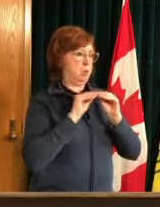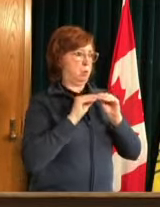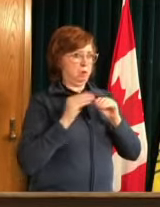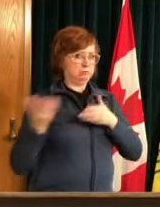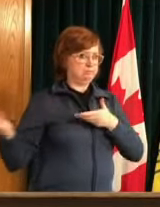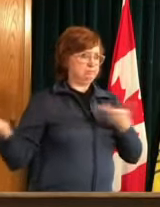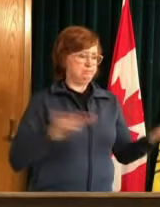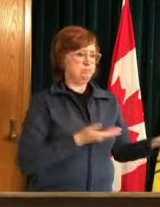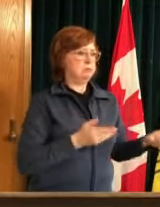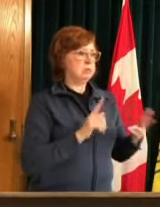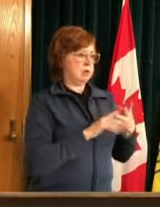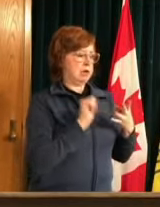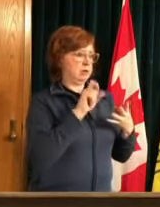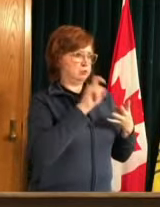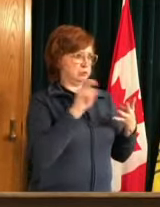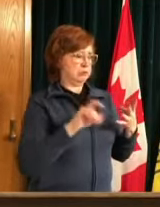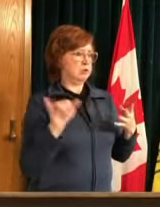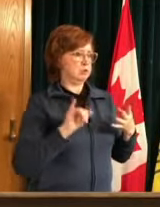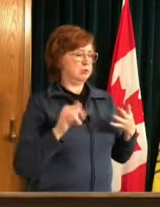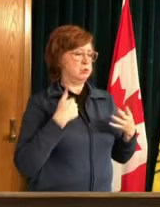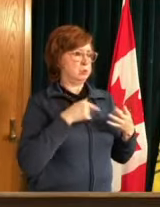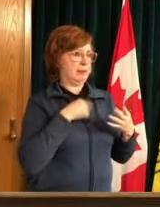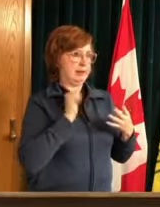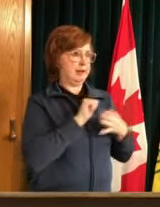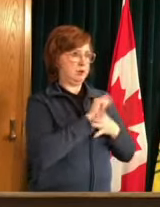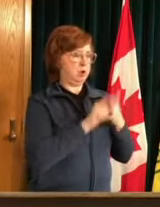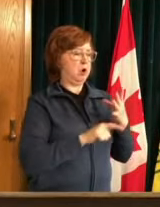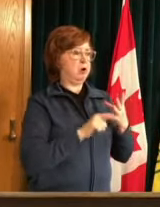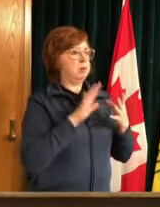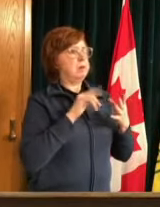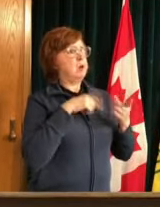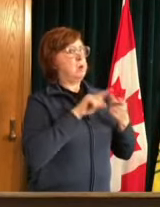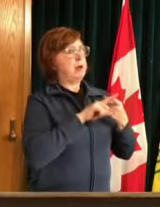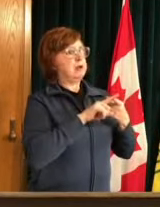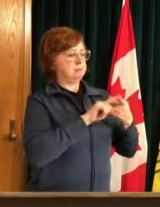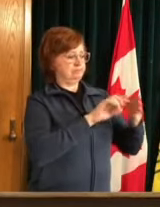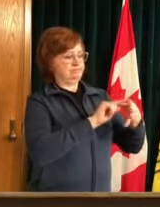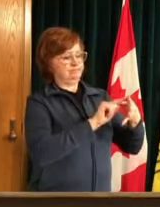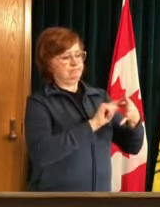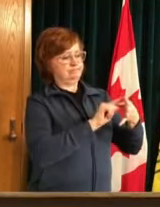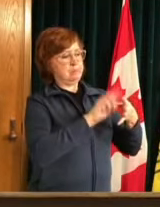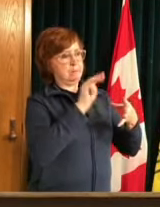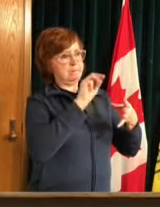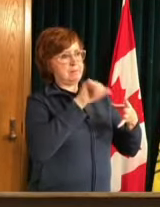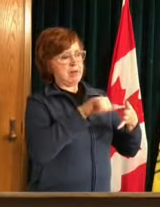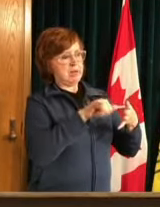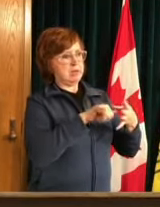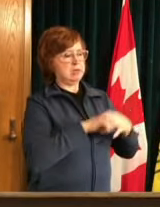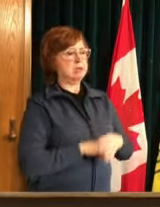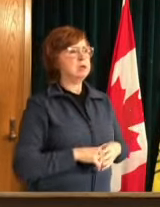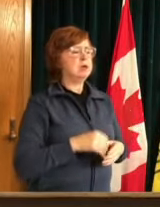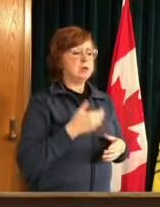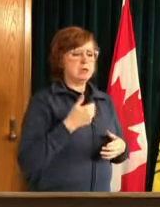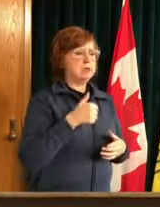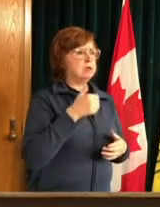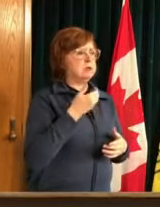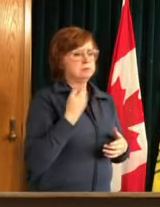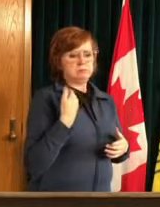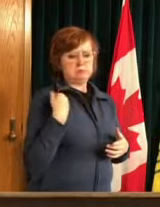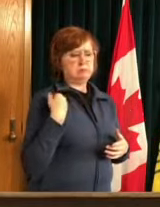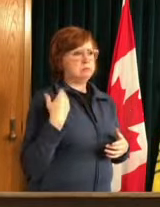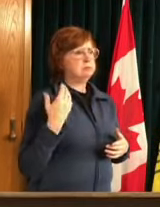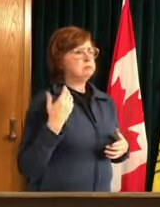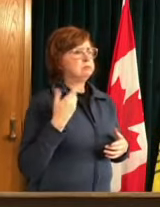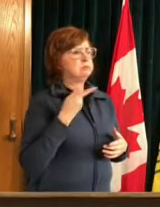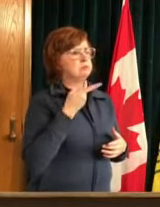some more astrazeneca arrive in the province as well but um for certain uh and i think the prime minister had announced it the other day um that